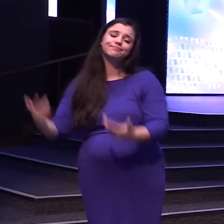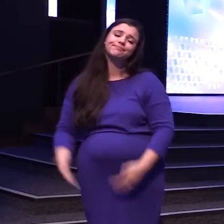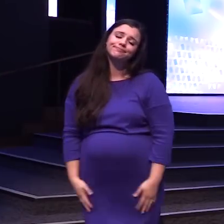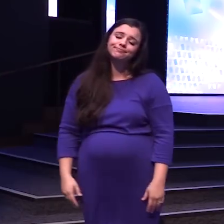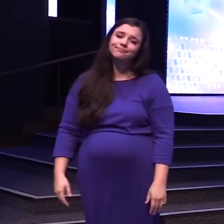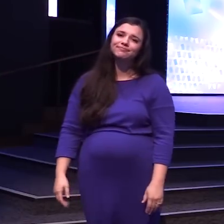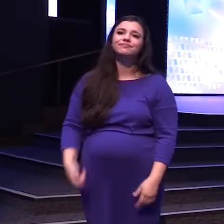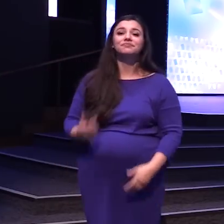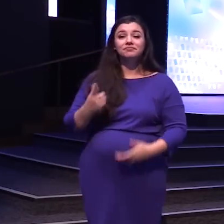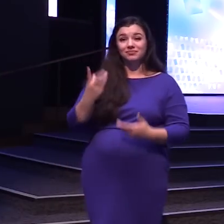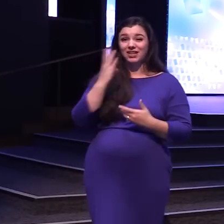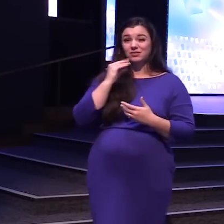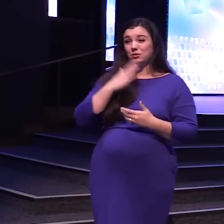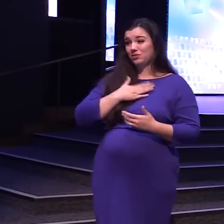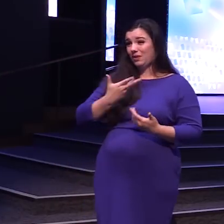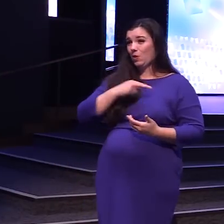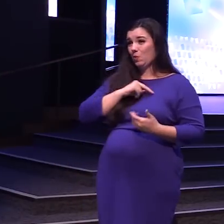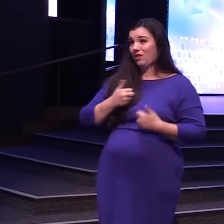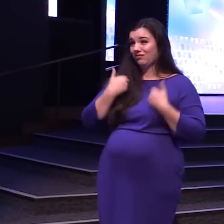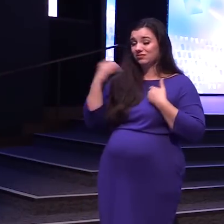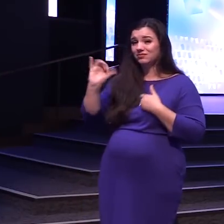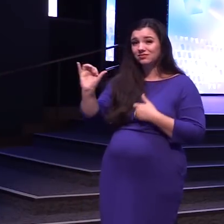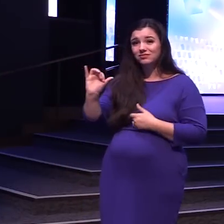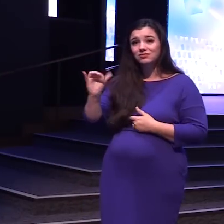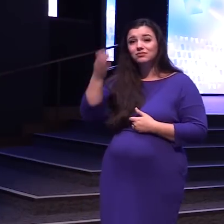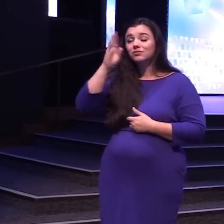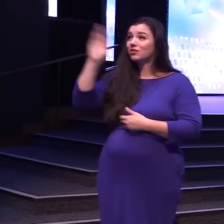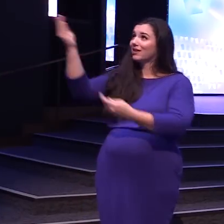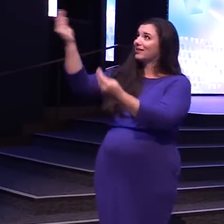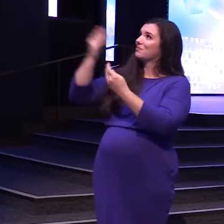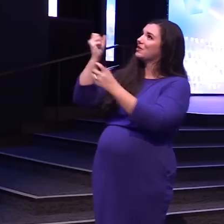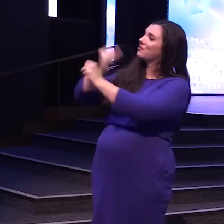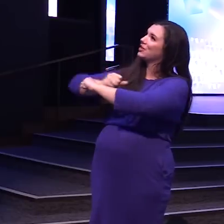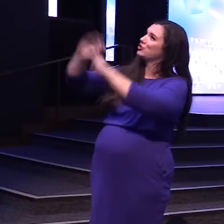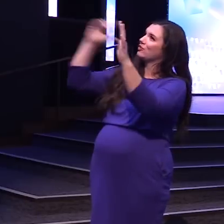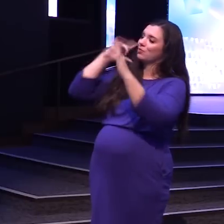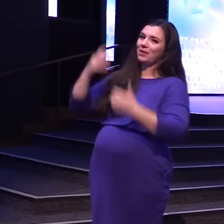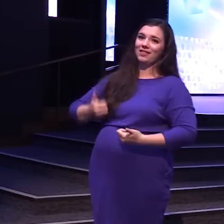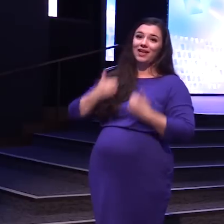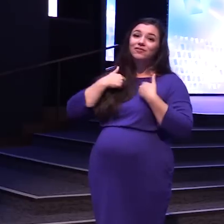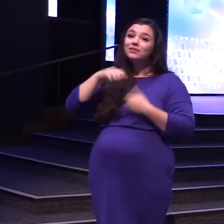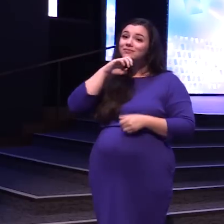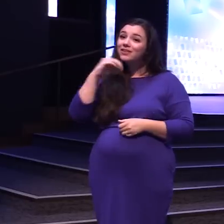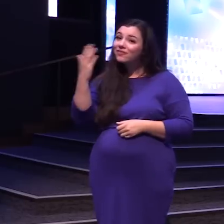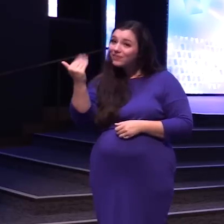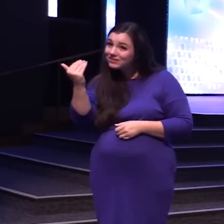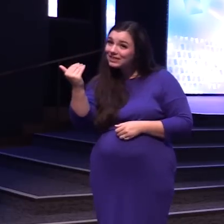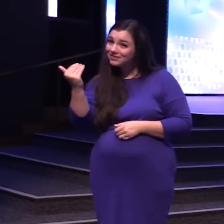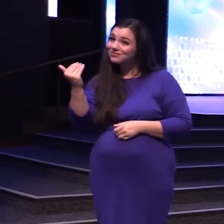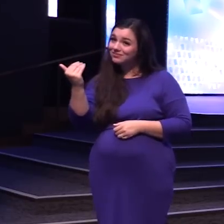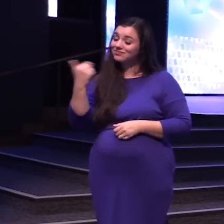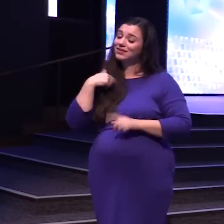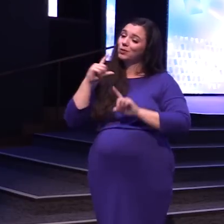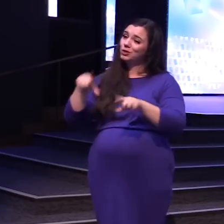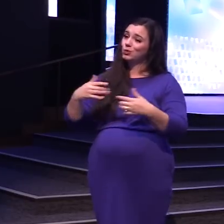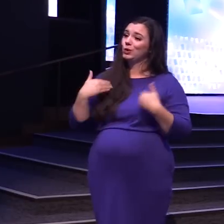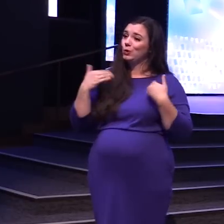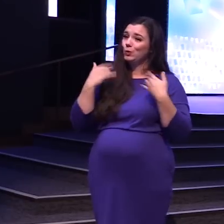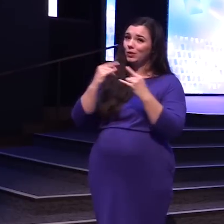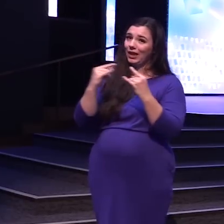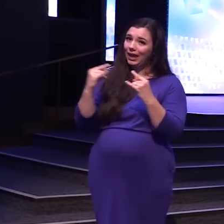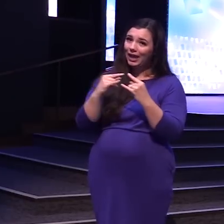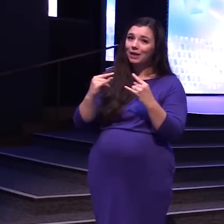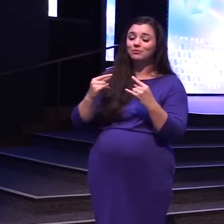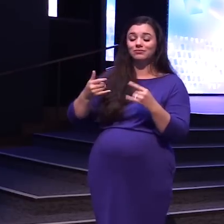I've had this In my own life God gave me a vision For my life When I was 15 I was at a Youth camp